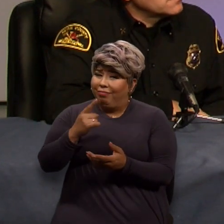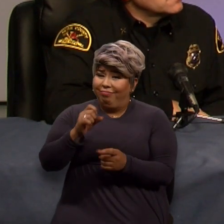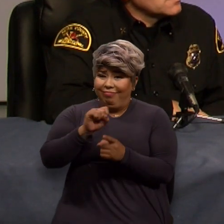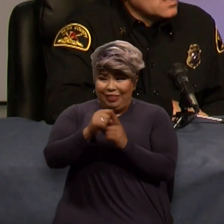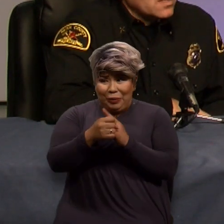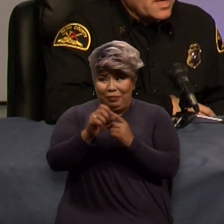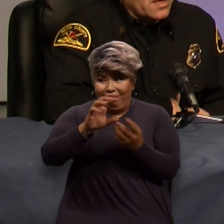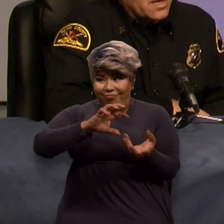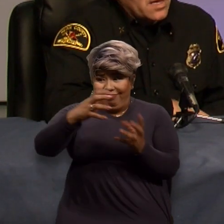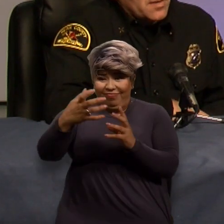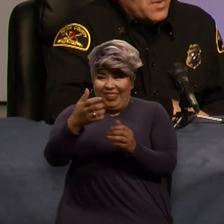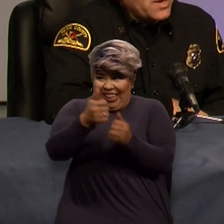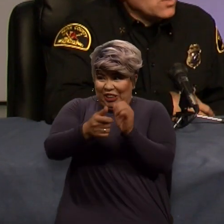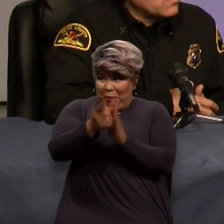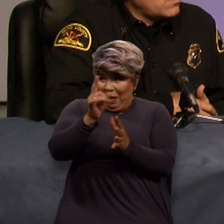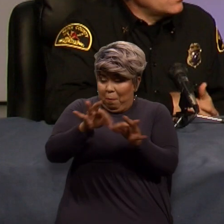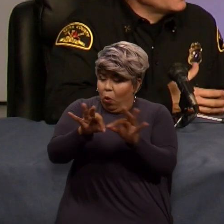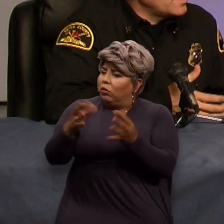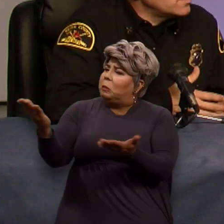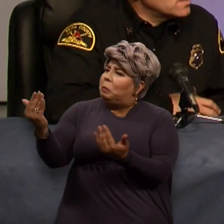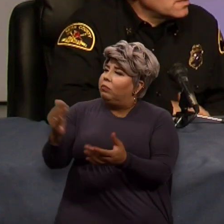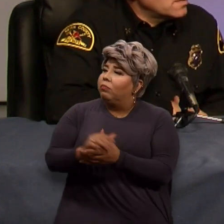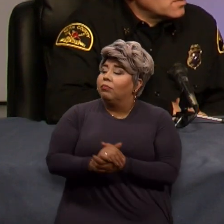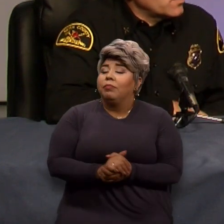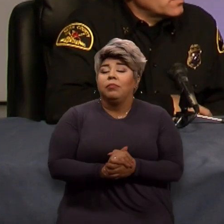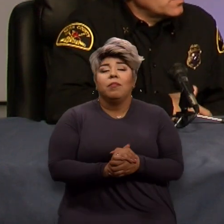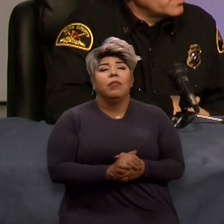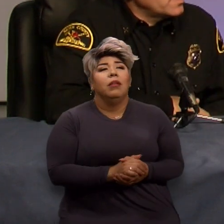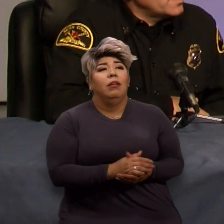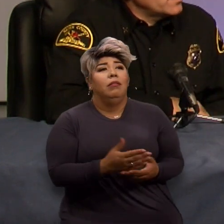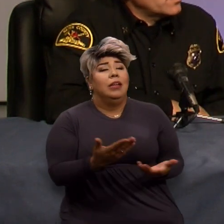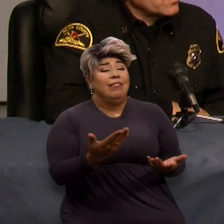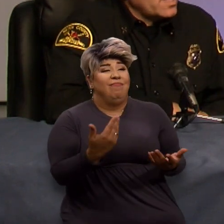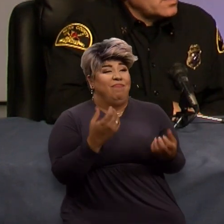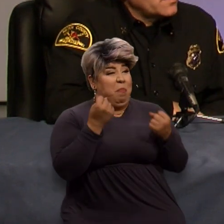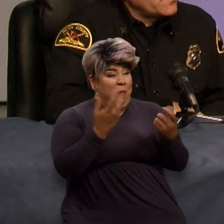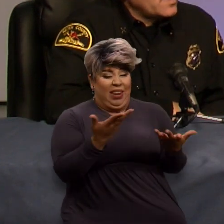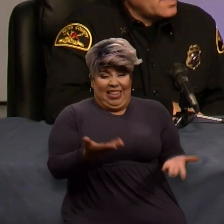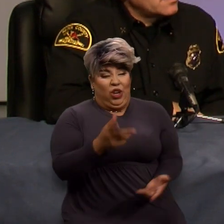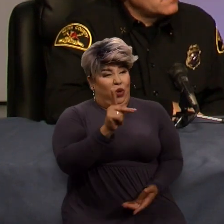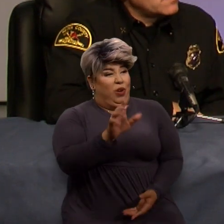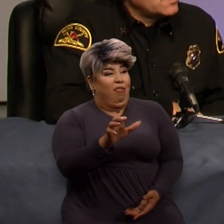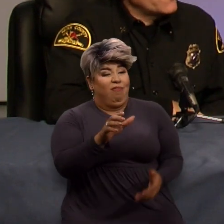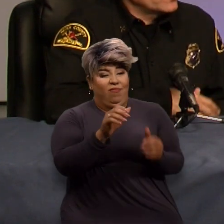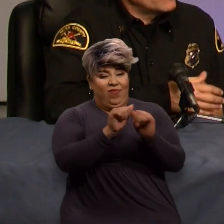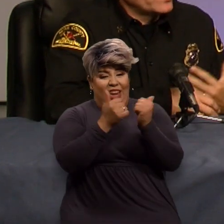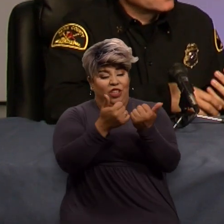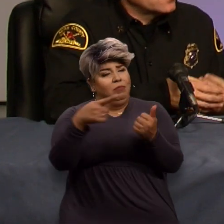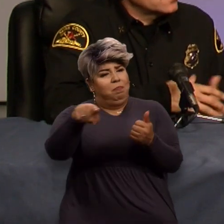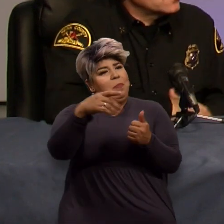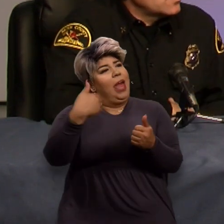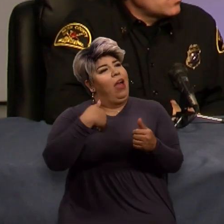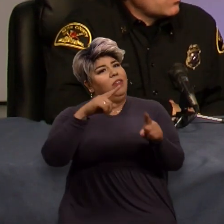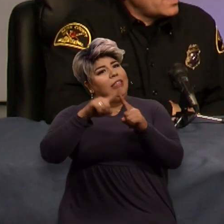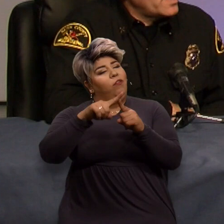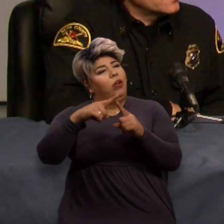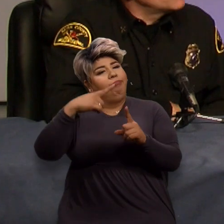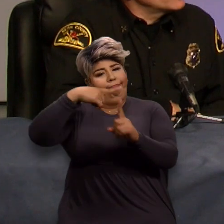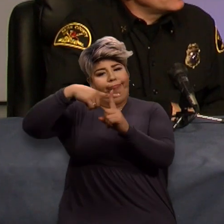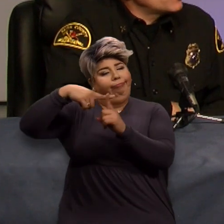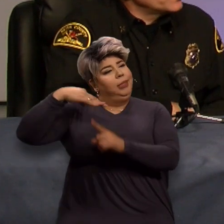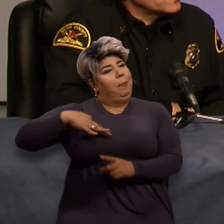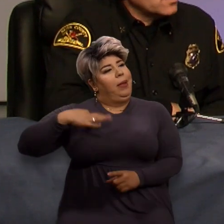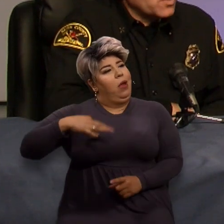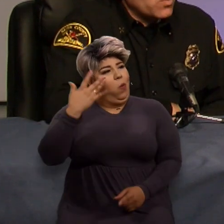minutes matter? Yeah, I know all the agencies that are currently with it here in Kern County have had different reasonings why